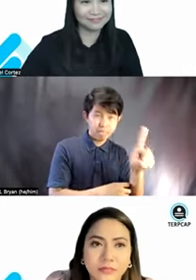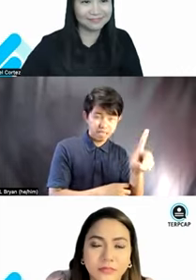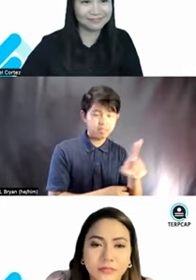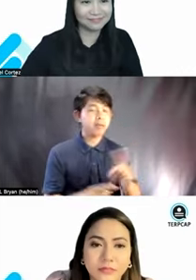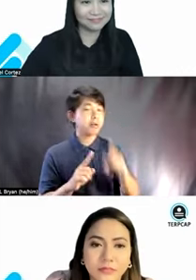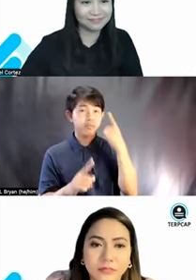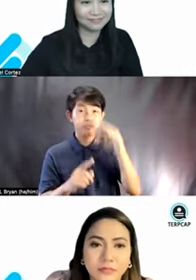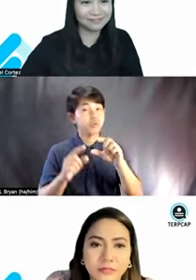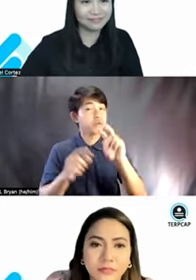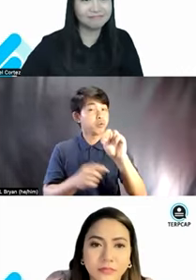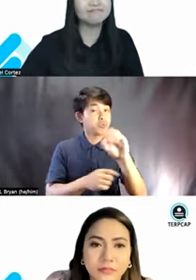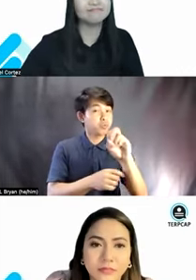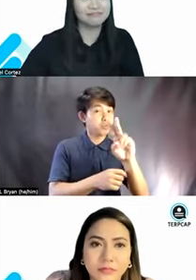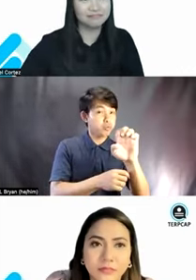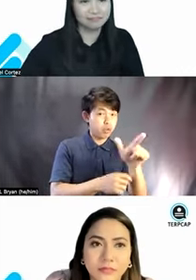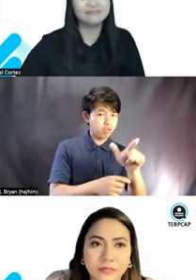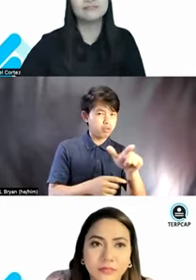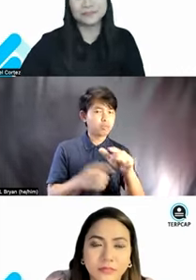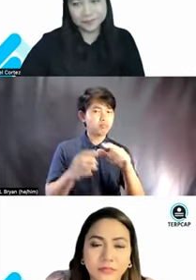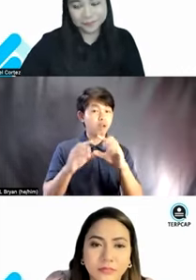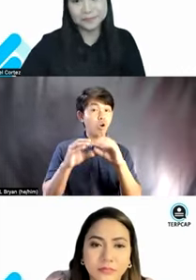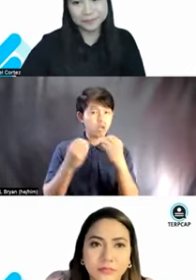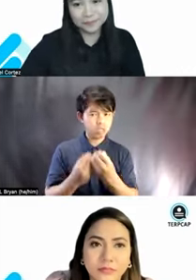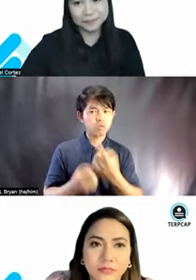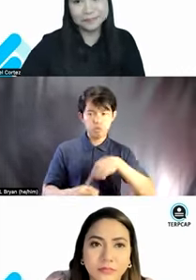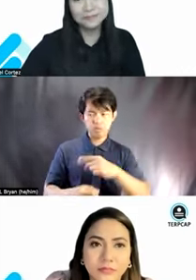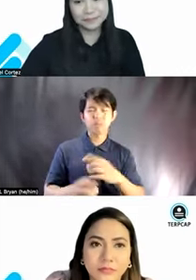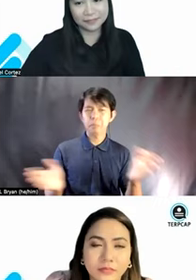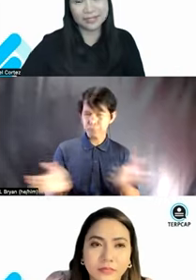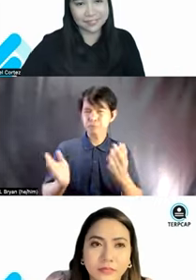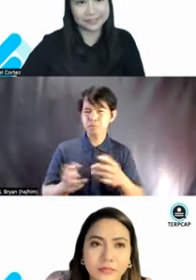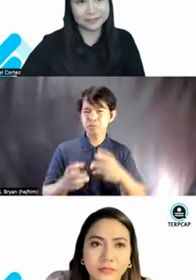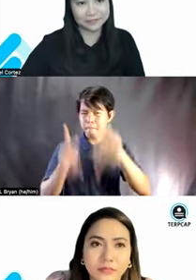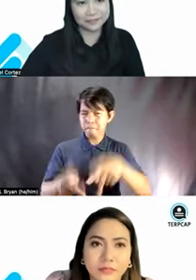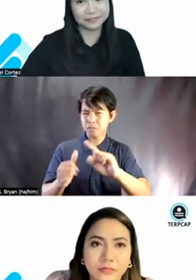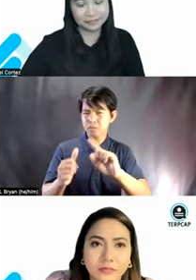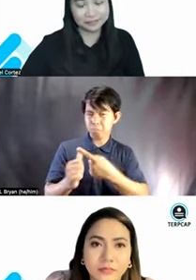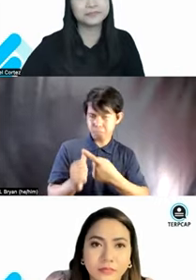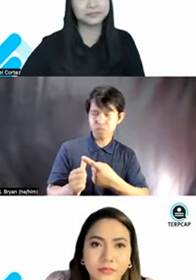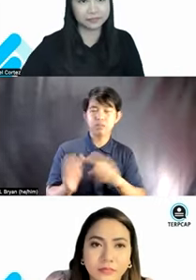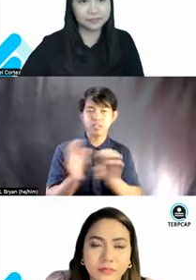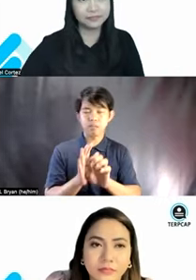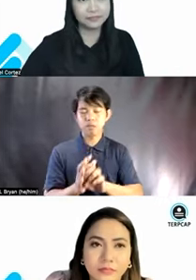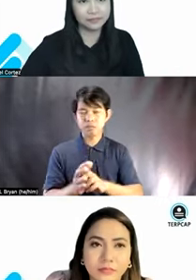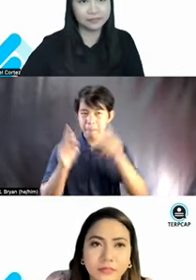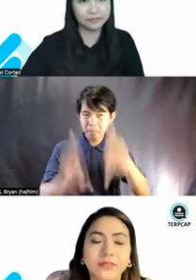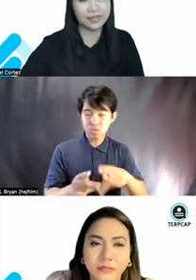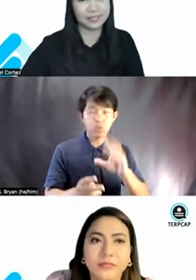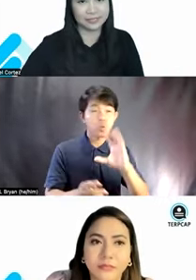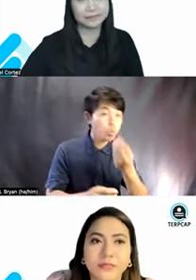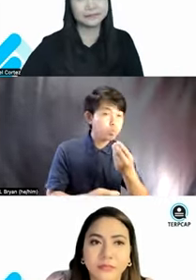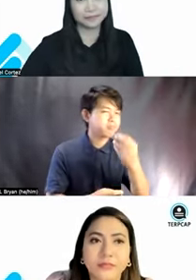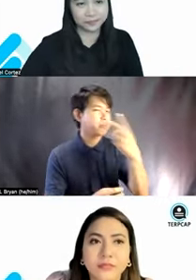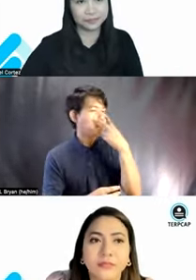an organization, we really promote the person first language. So taong bulag o taong may malabong paningin. Lagi pong,